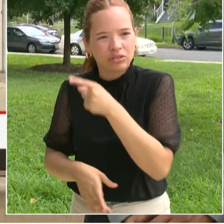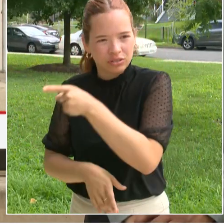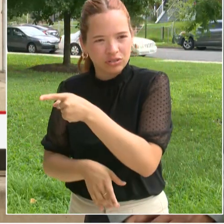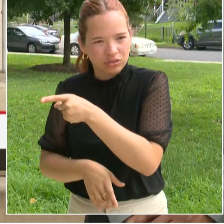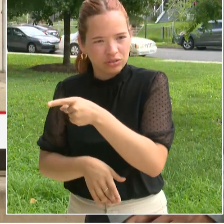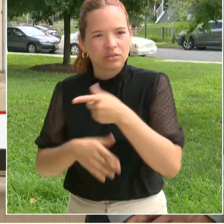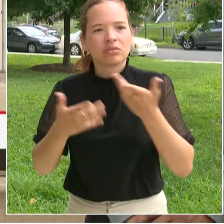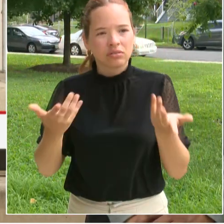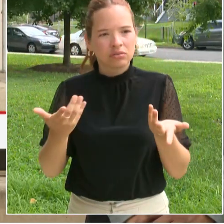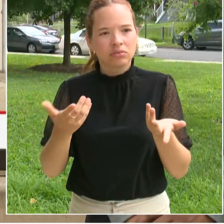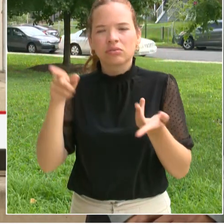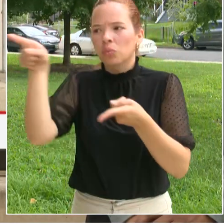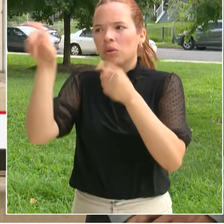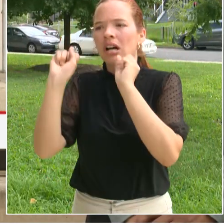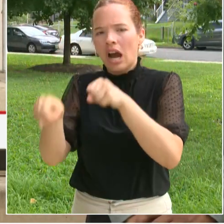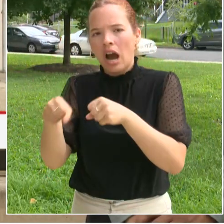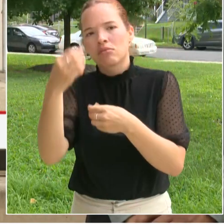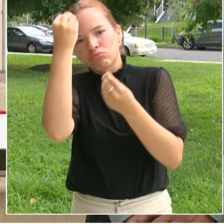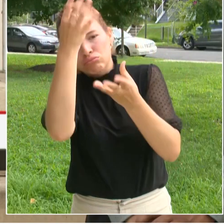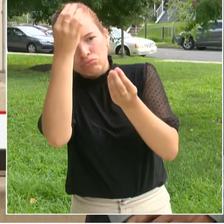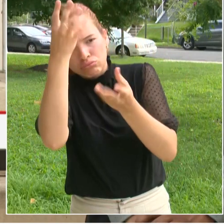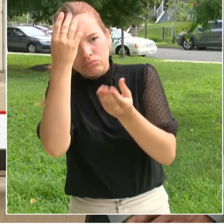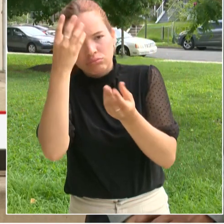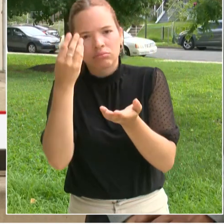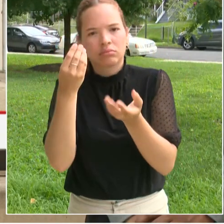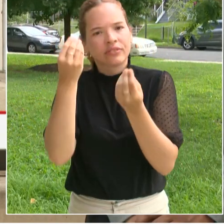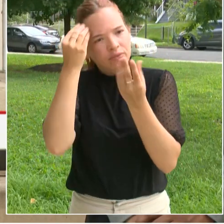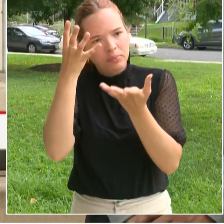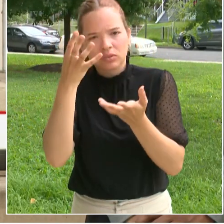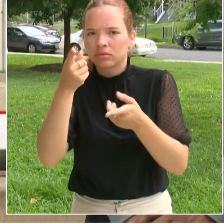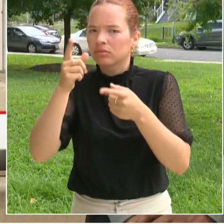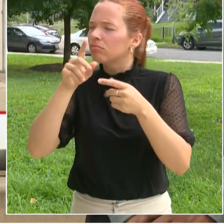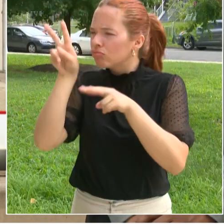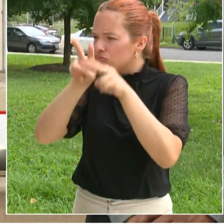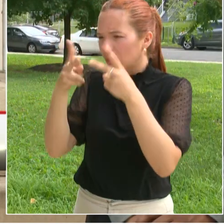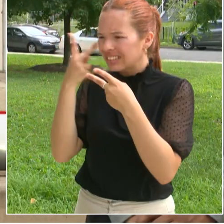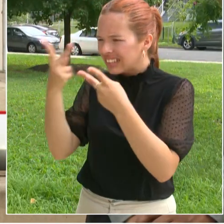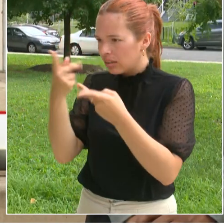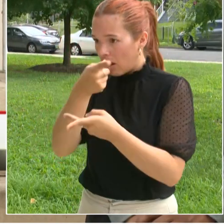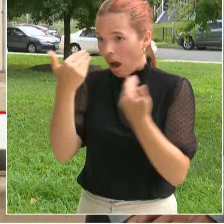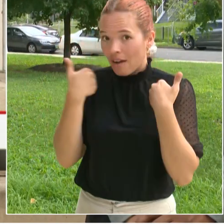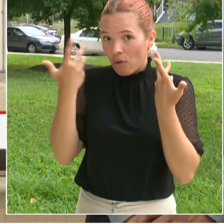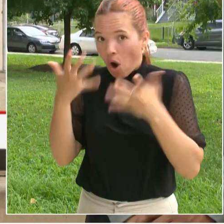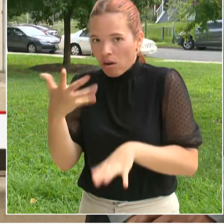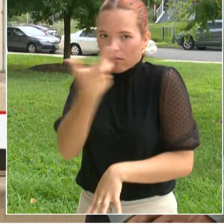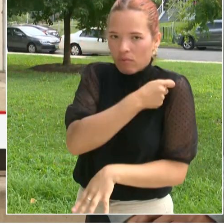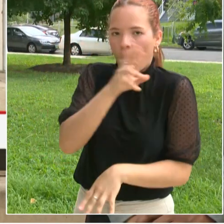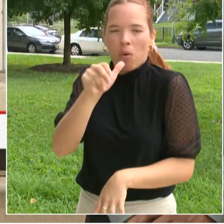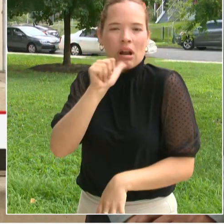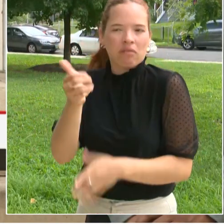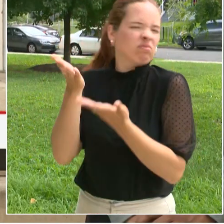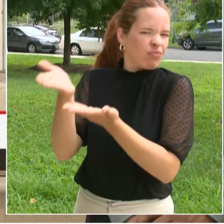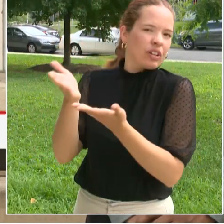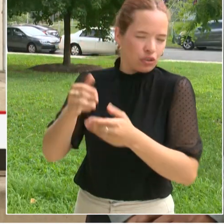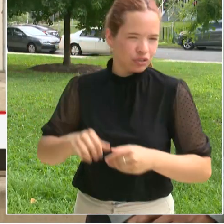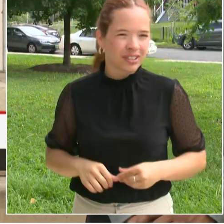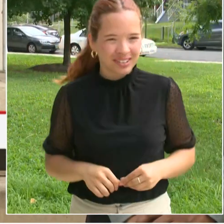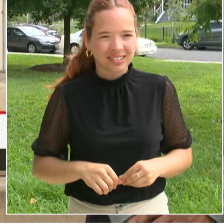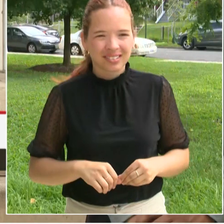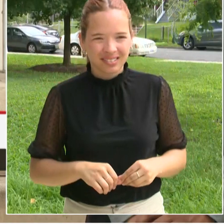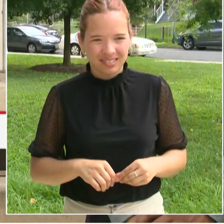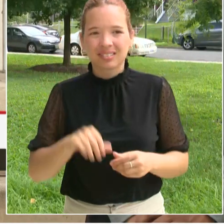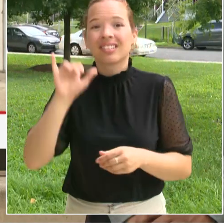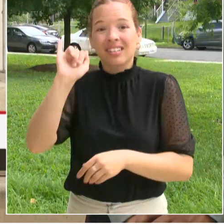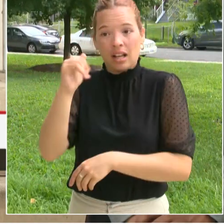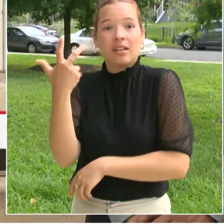We can look that up real quick for you and let you know what vaccines your child might be due for. We also want kids to get their sports participation exams